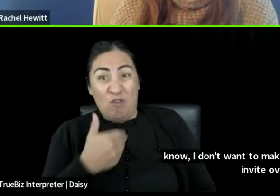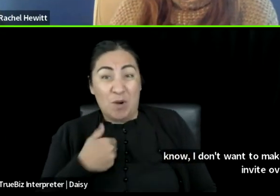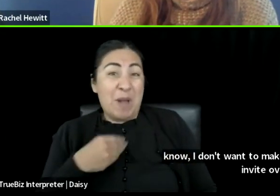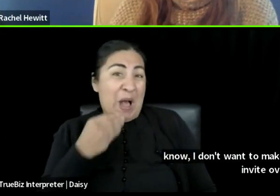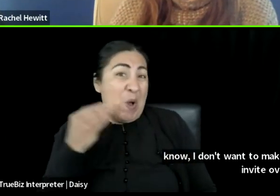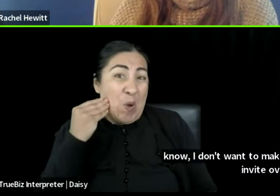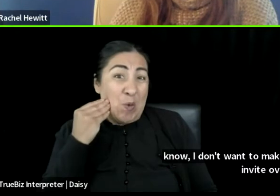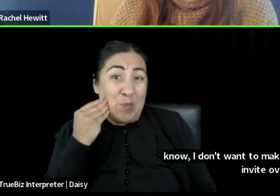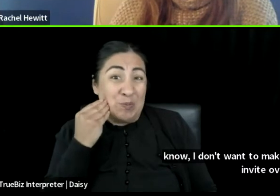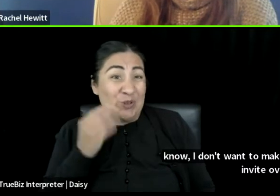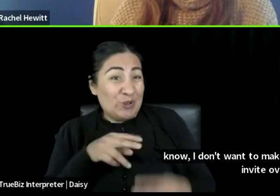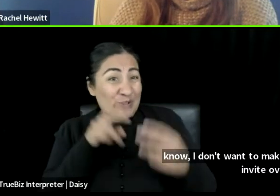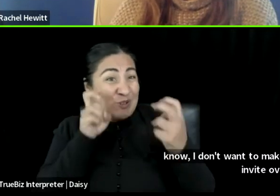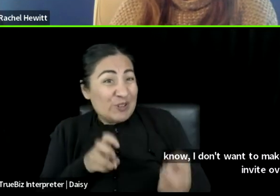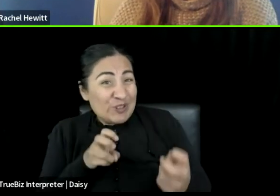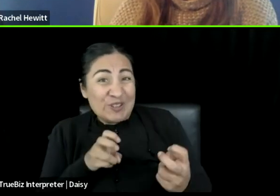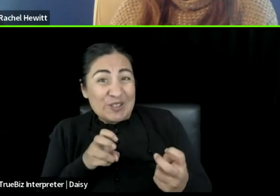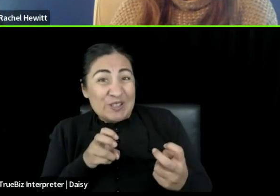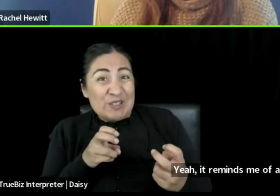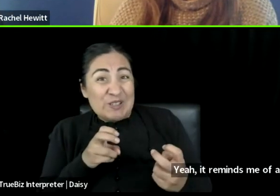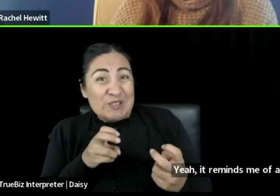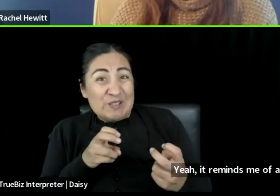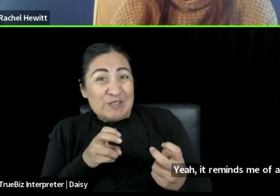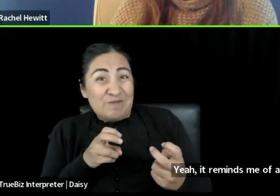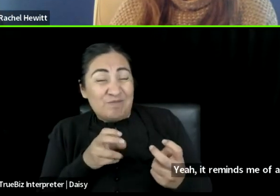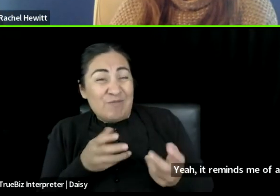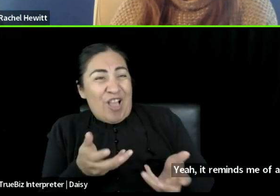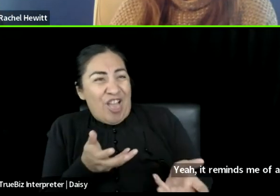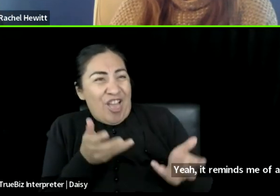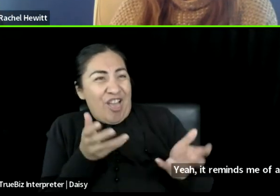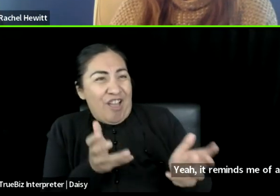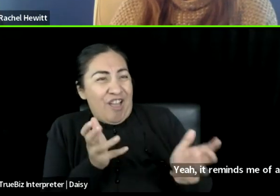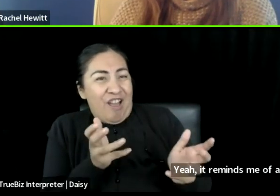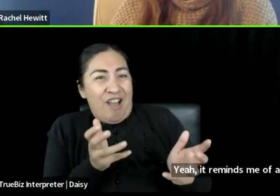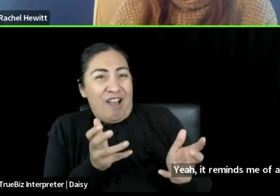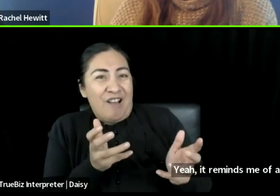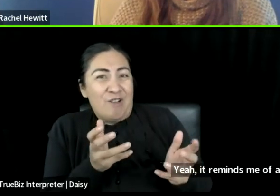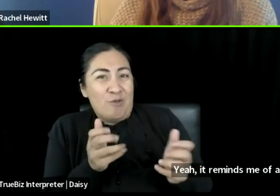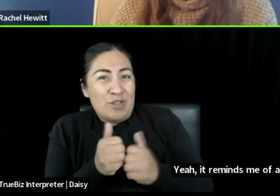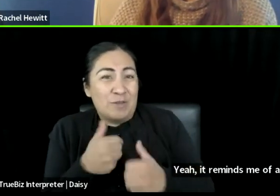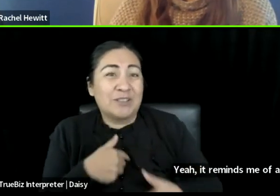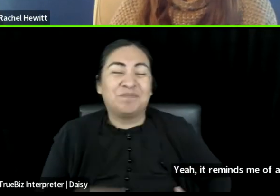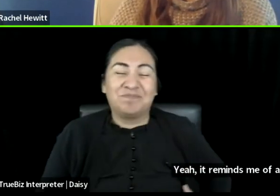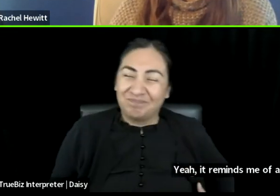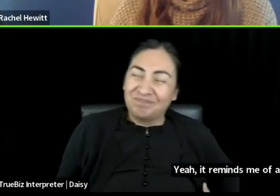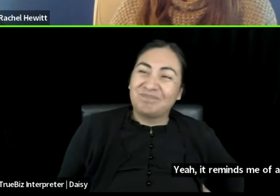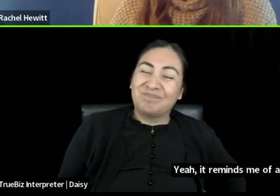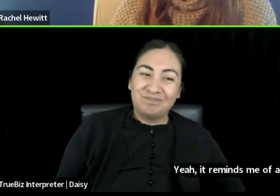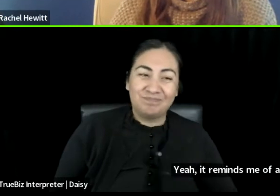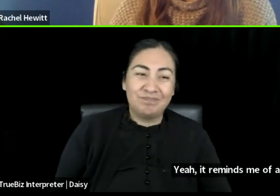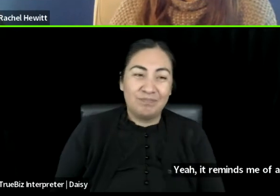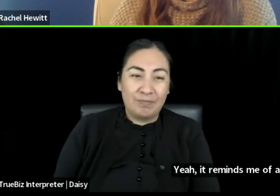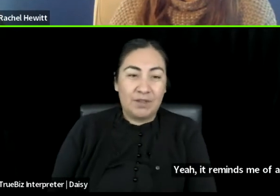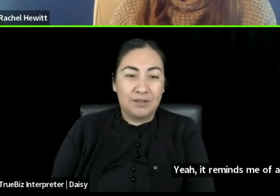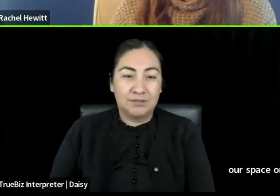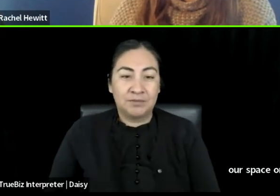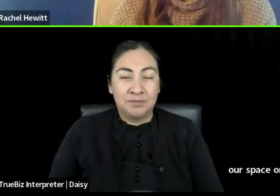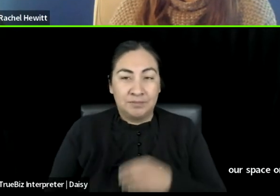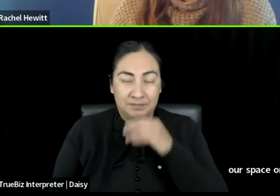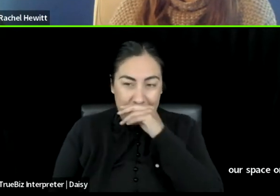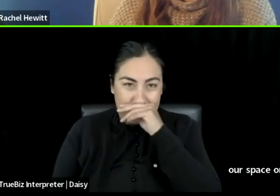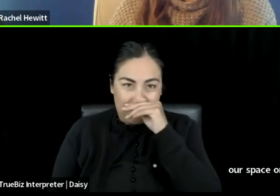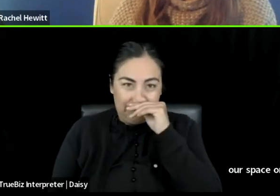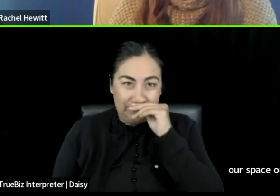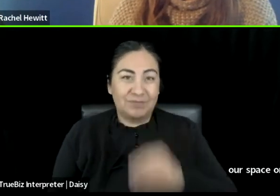Yeah. It reminds me of a phrase that was brought up in our, um, space on fatigue and rest. Uh, and we mentioned this in the last